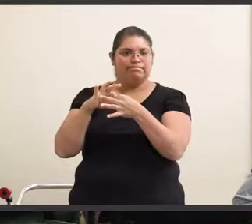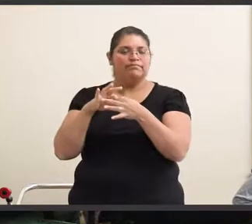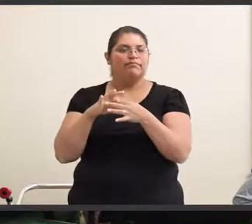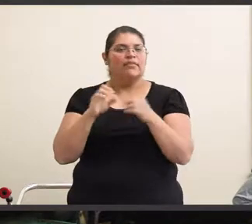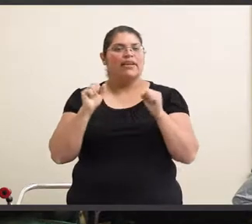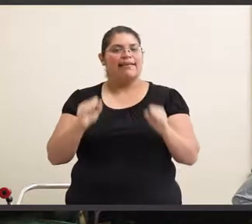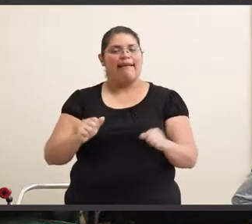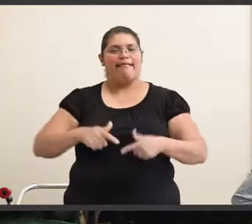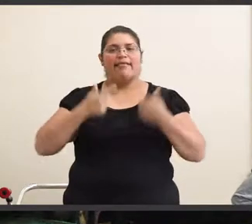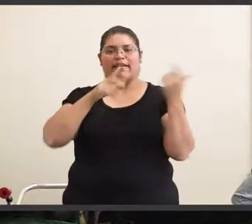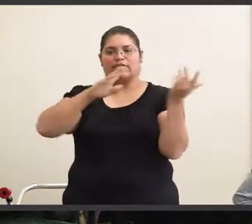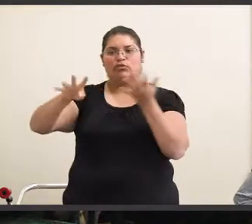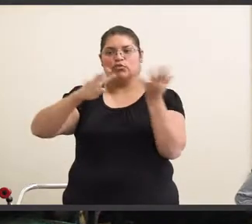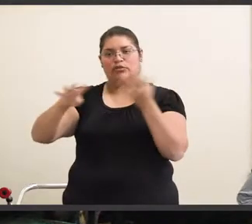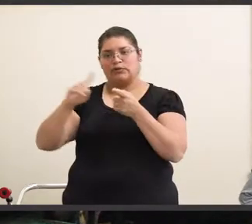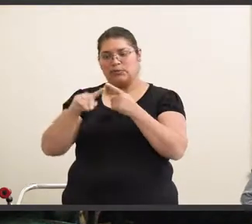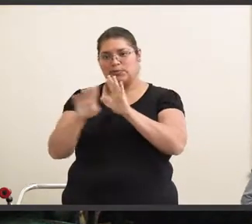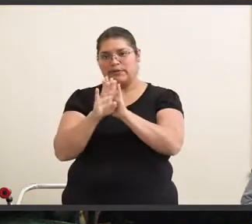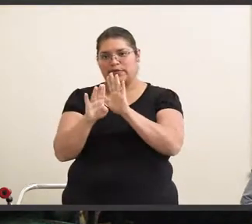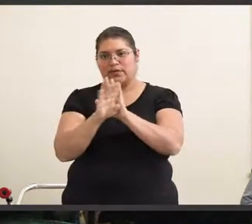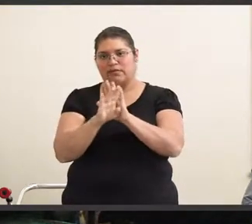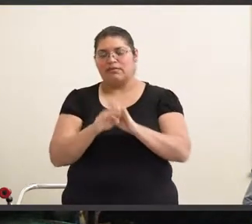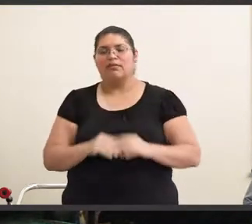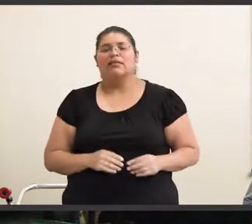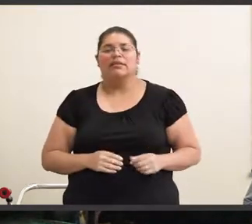live stream today's event to Brownsville.